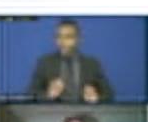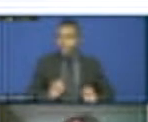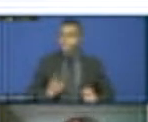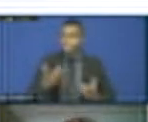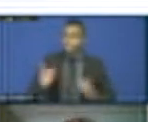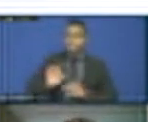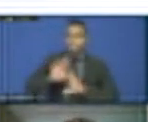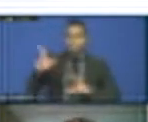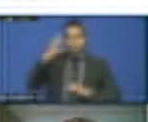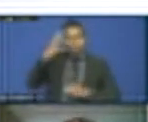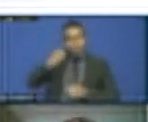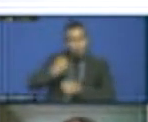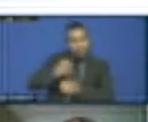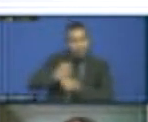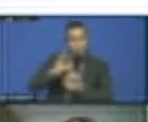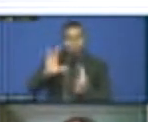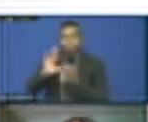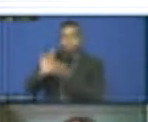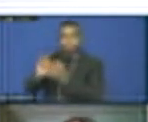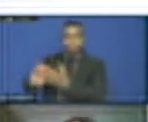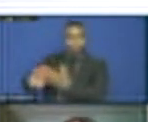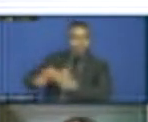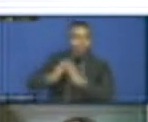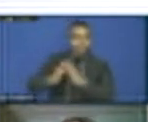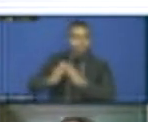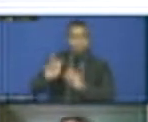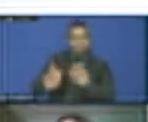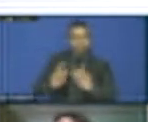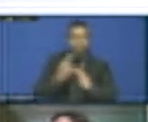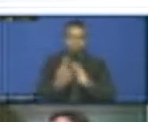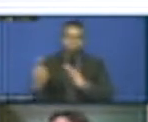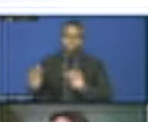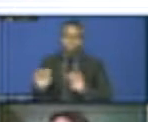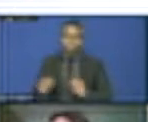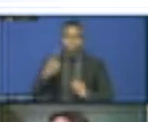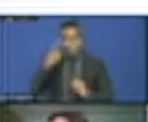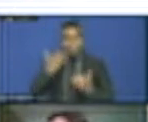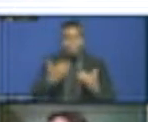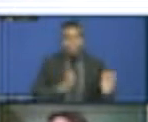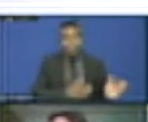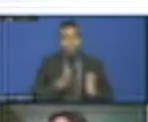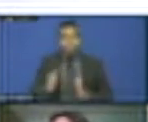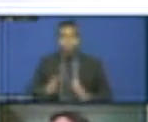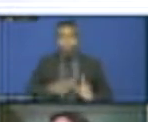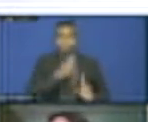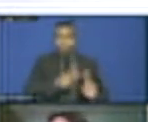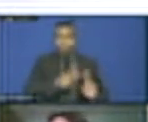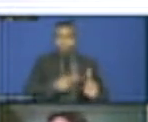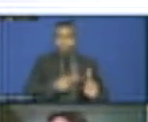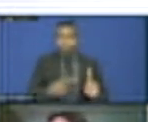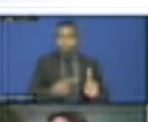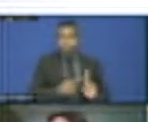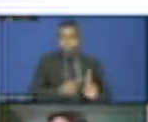panelist, who is Mr. Festus Hangula. He is a representative